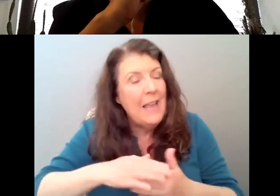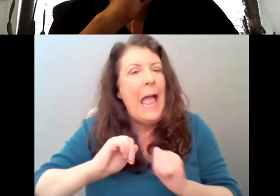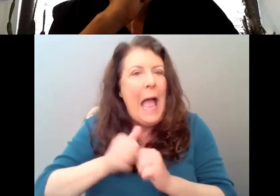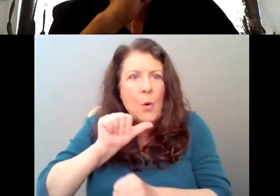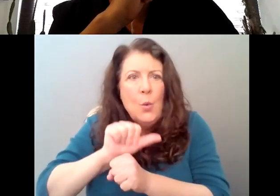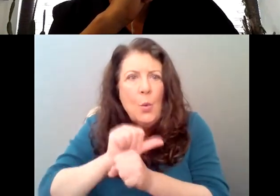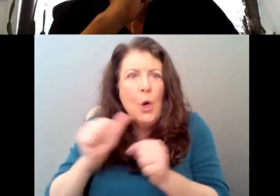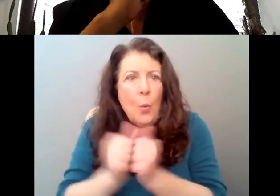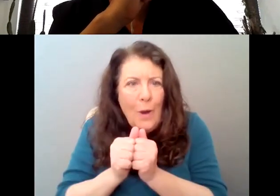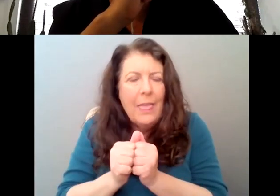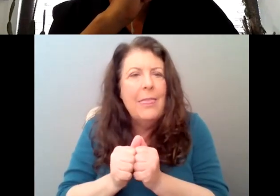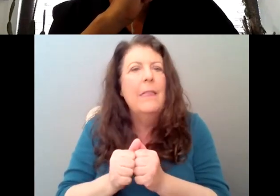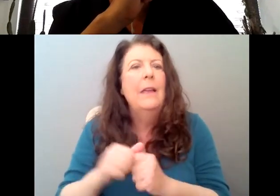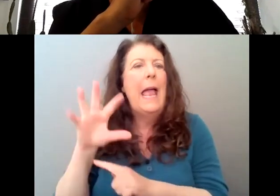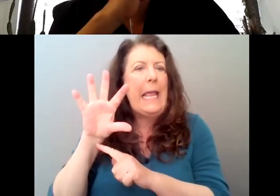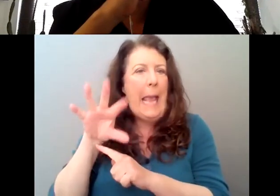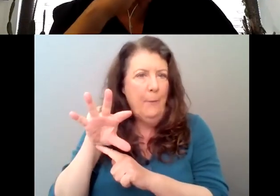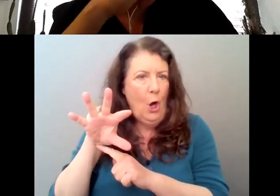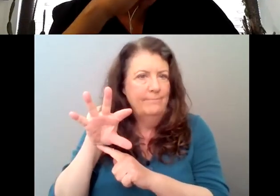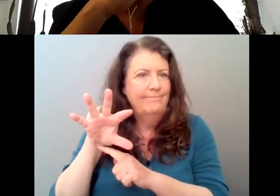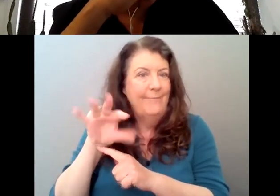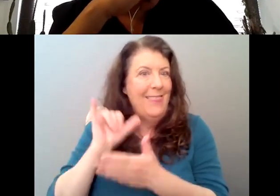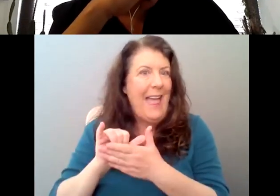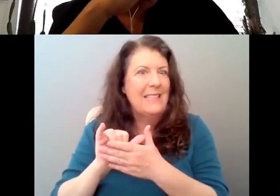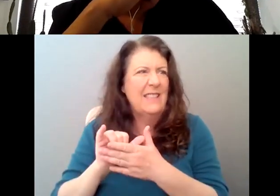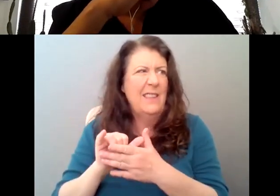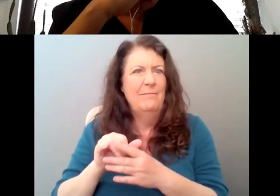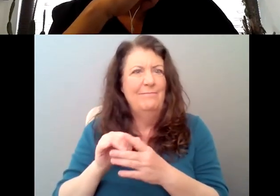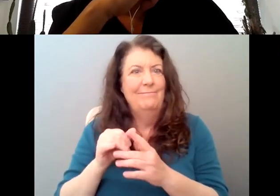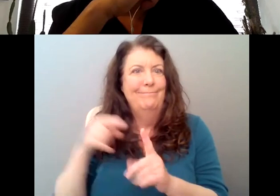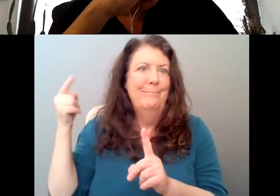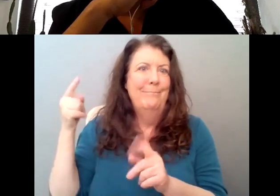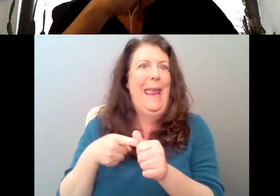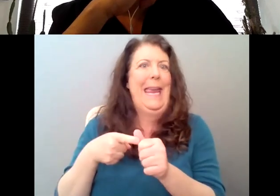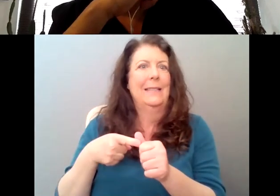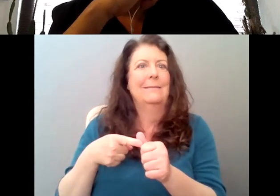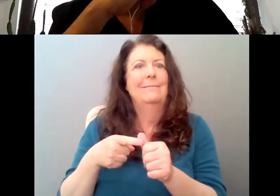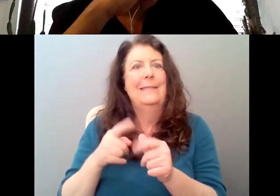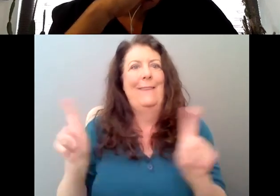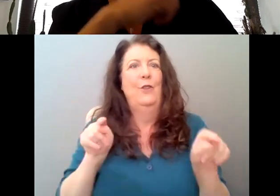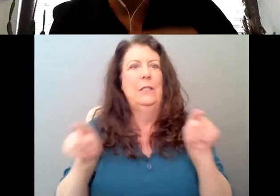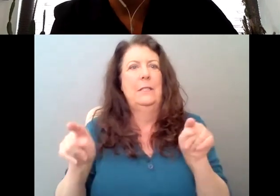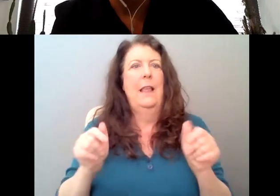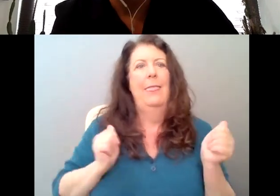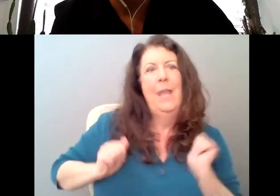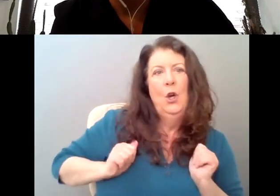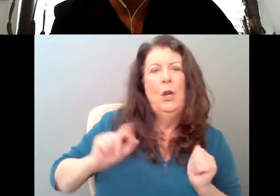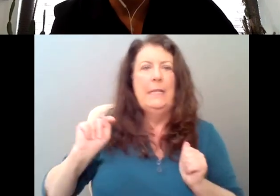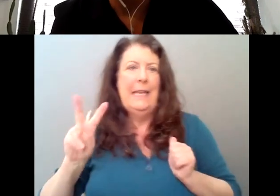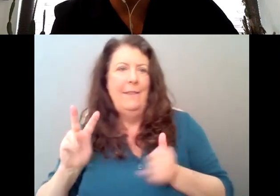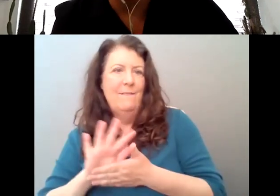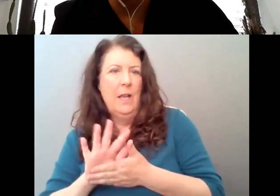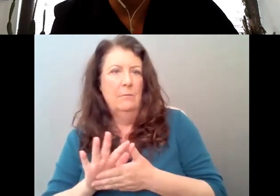work with cameras, which is like the main difference that I see, you know, between between theater and TV